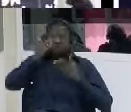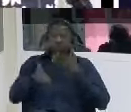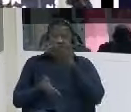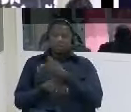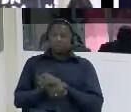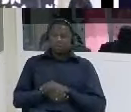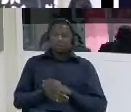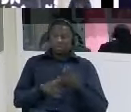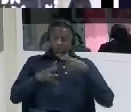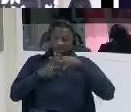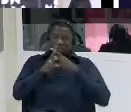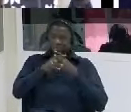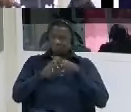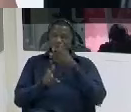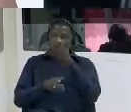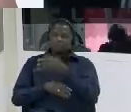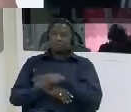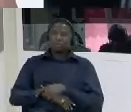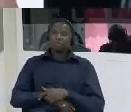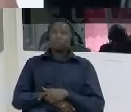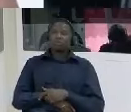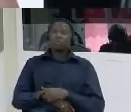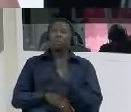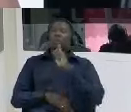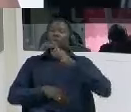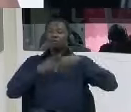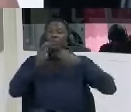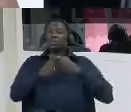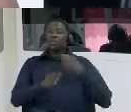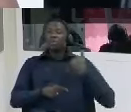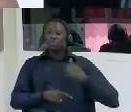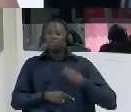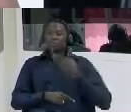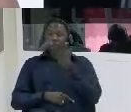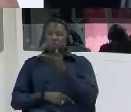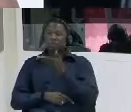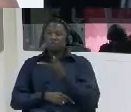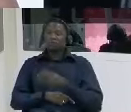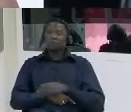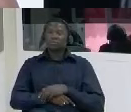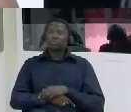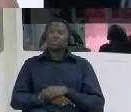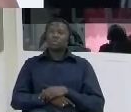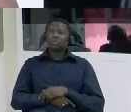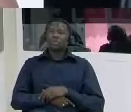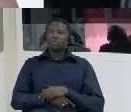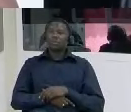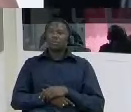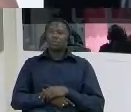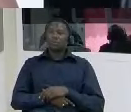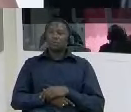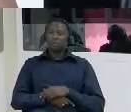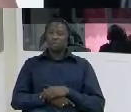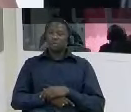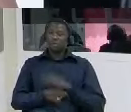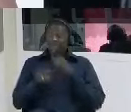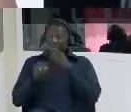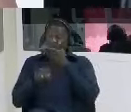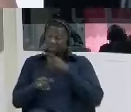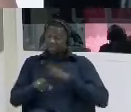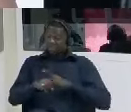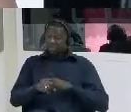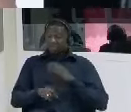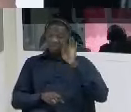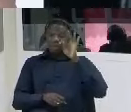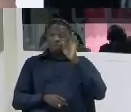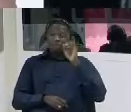what what about the people that were there previously um were they still there was for the barry still